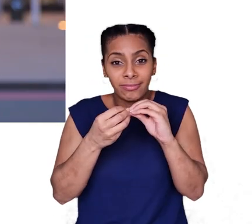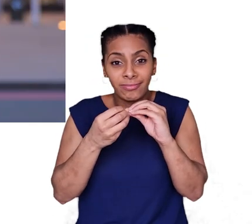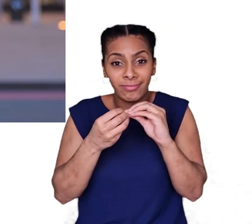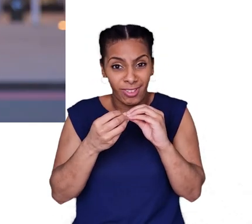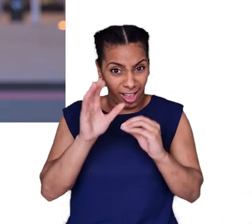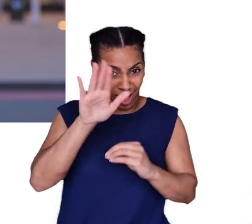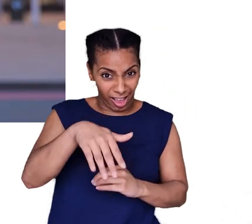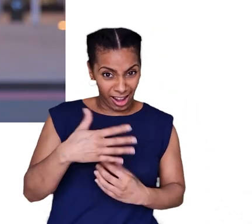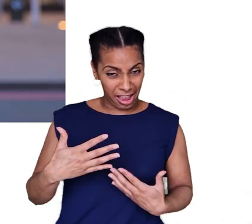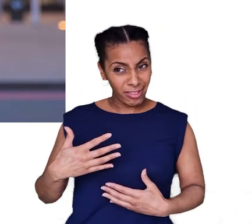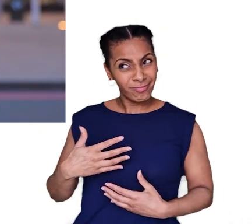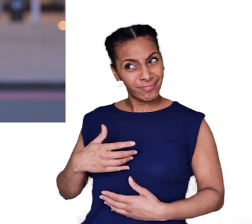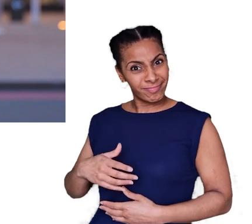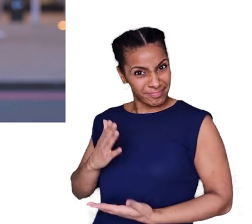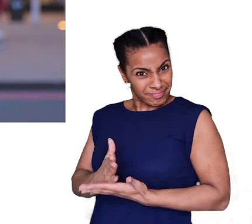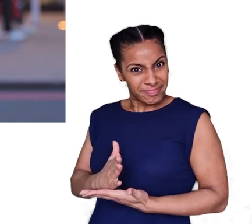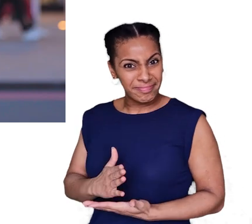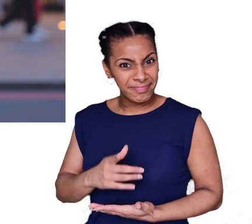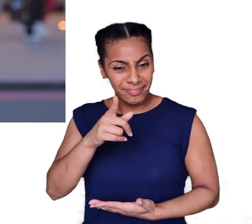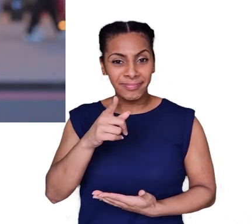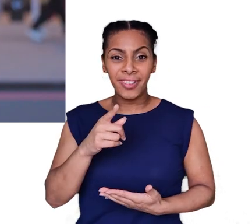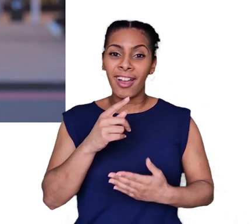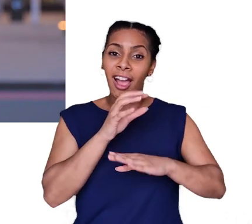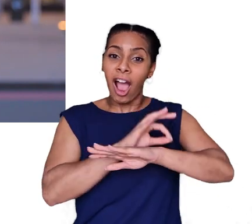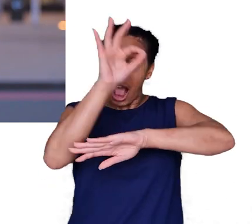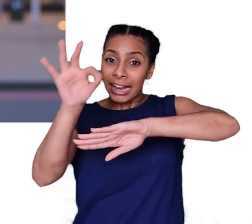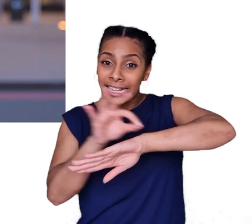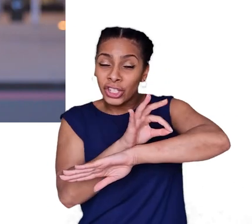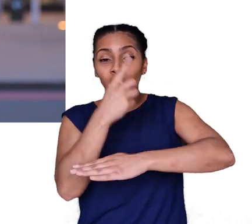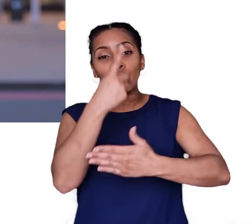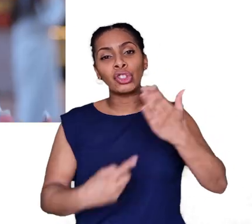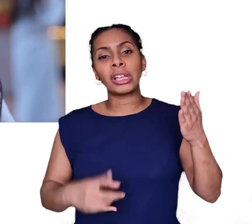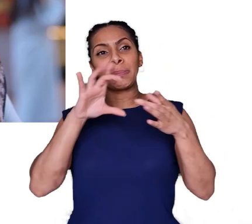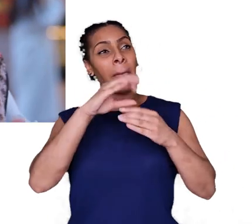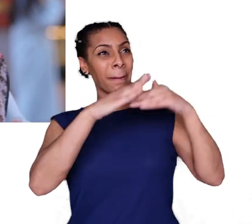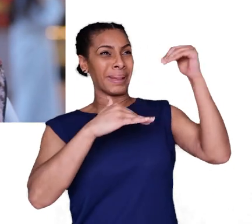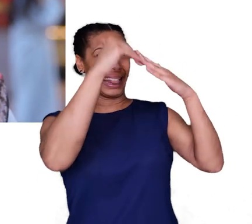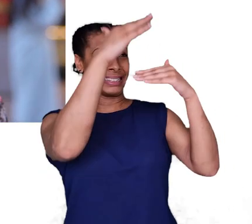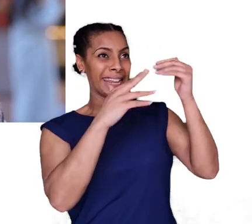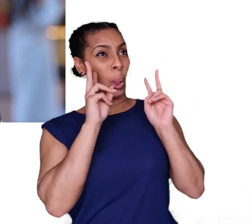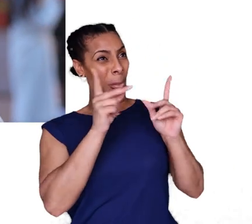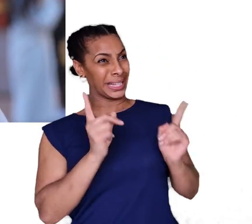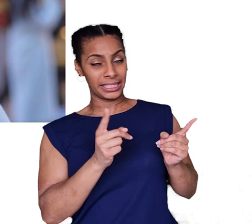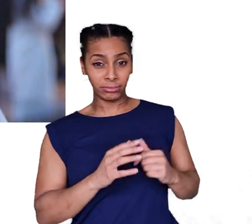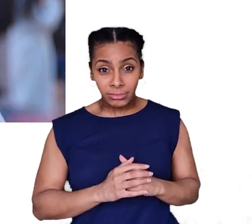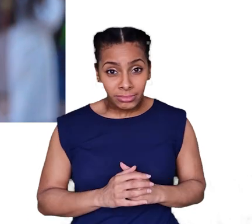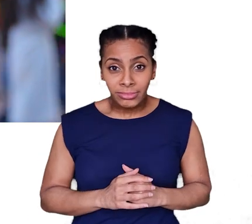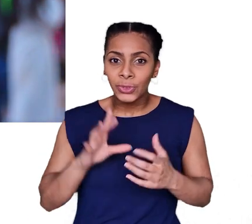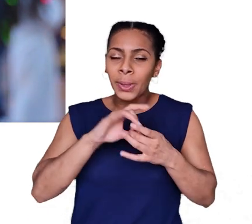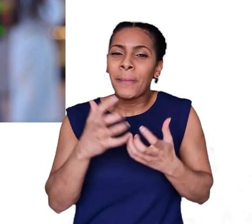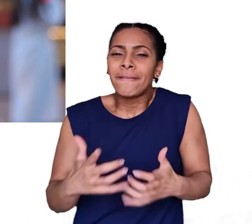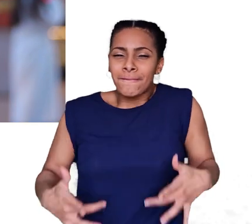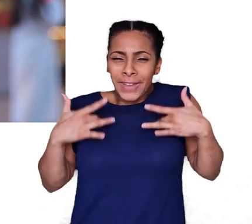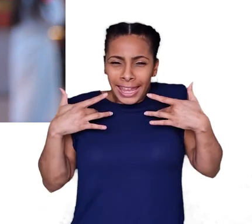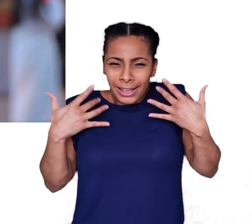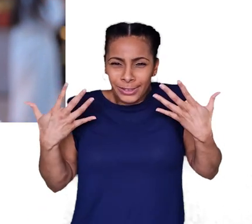absolute confidence that architecture isn't just about how the building looks, it's about how it feels and how it functions